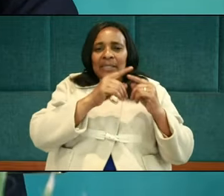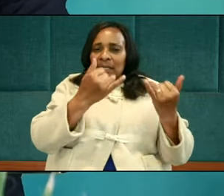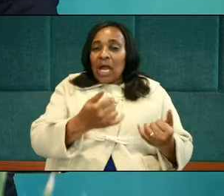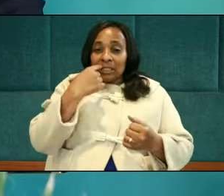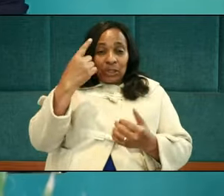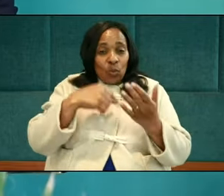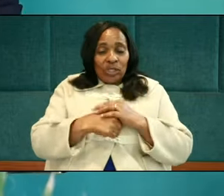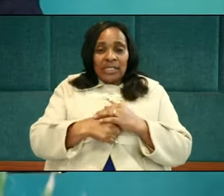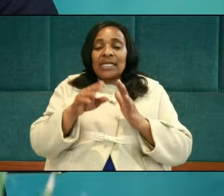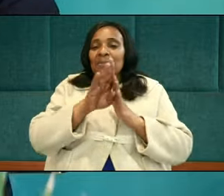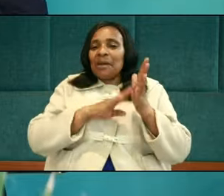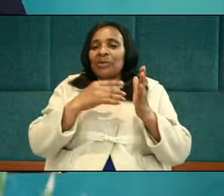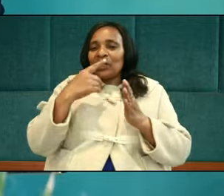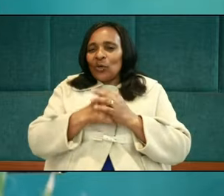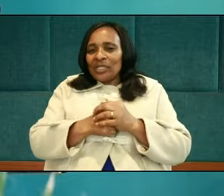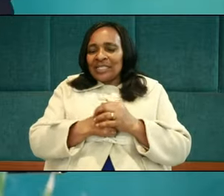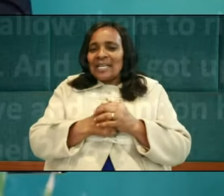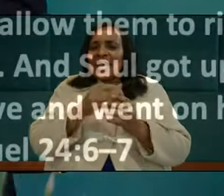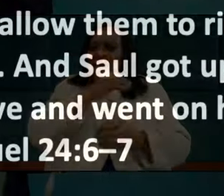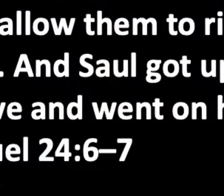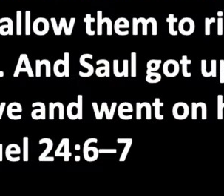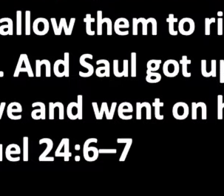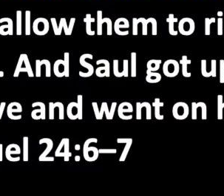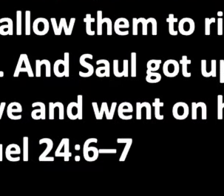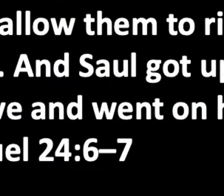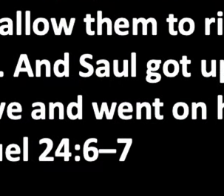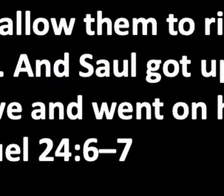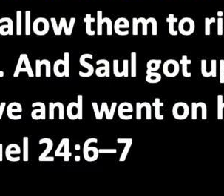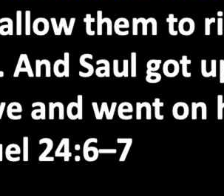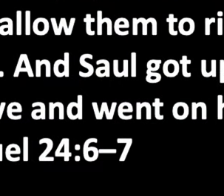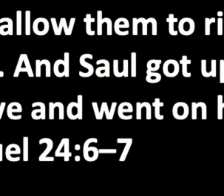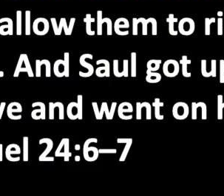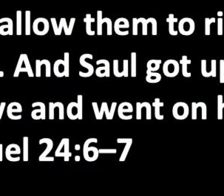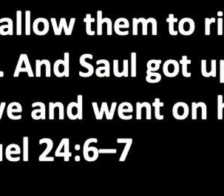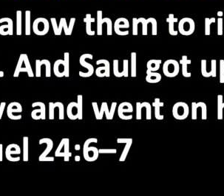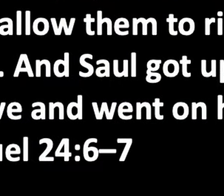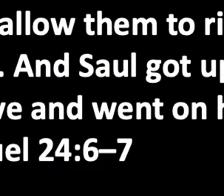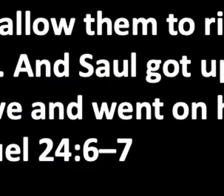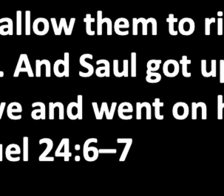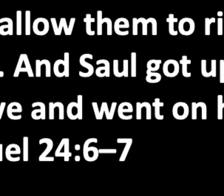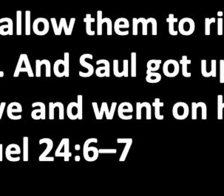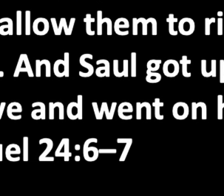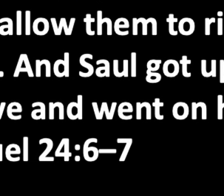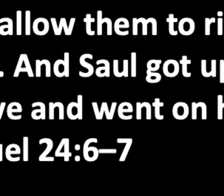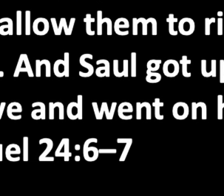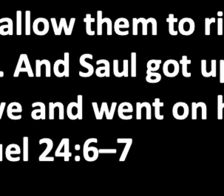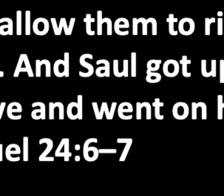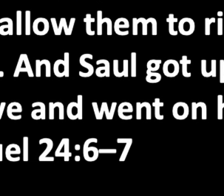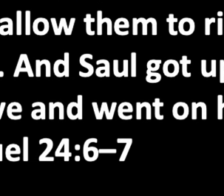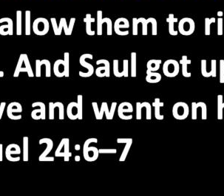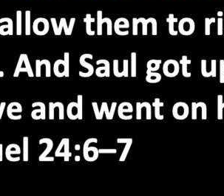The Bible says, he said to his men, his men who were preaching divine deliverance, he said, The